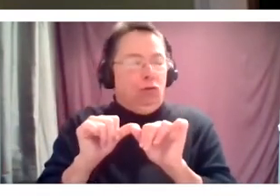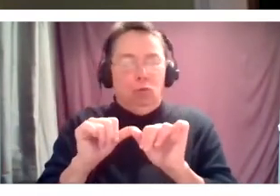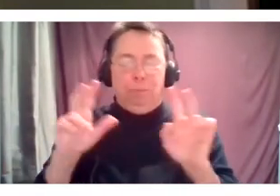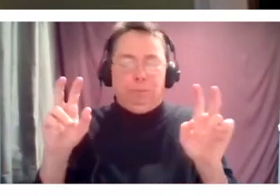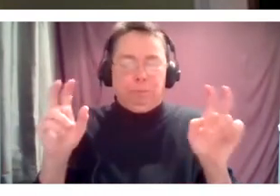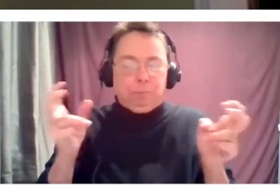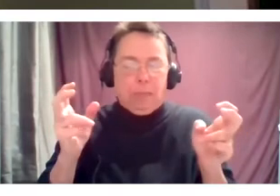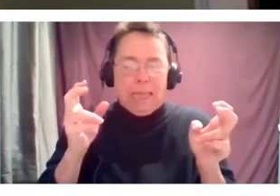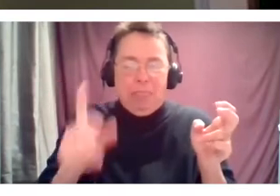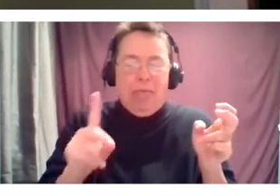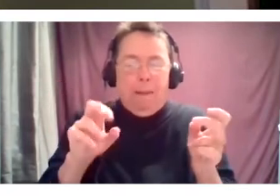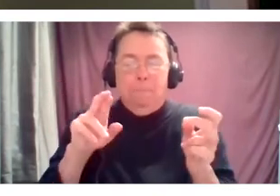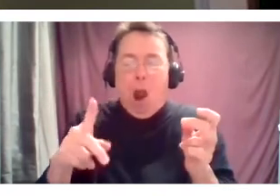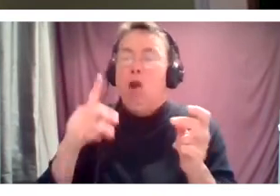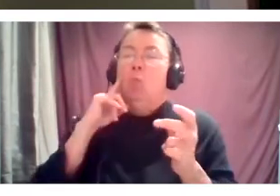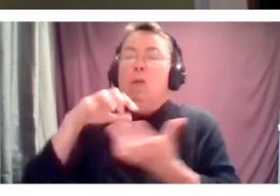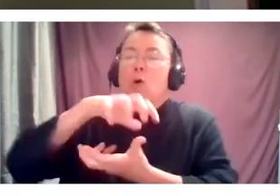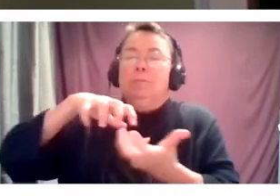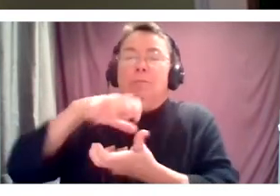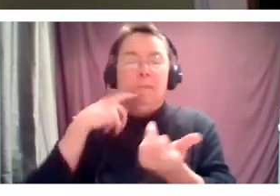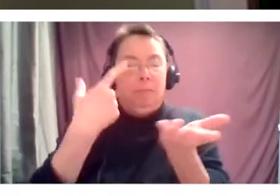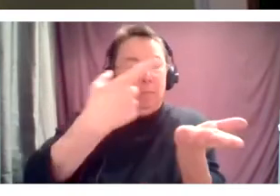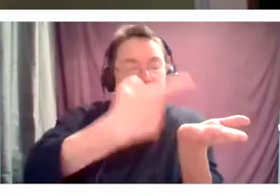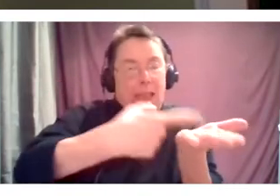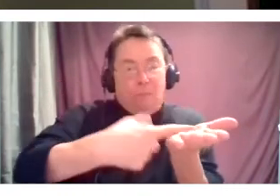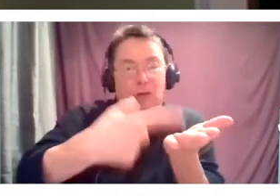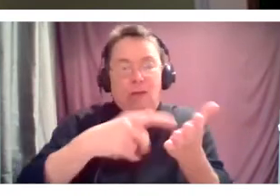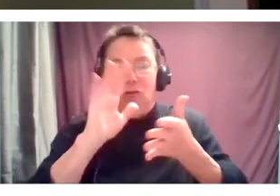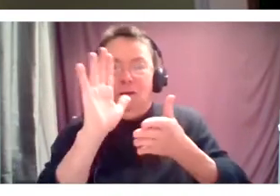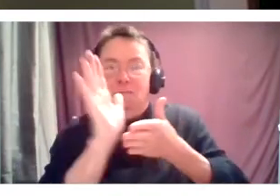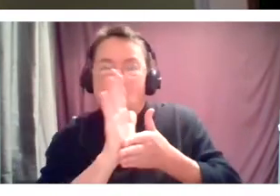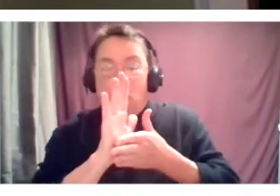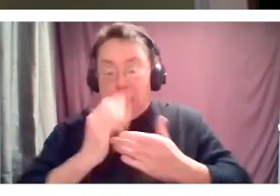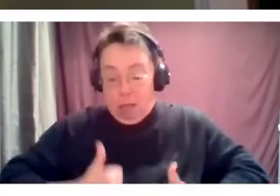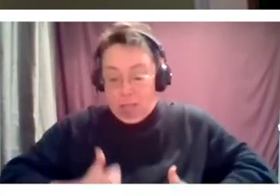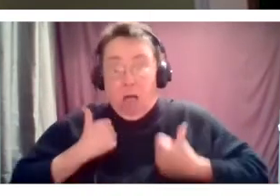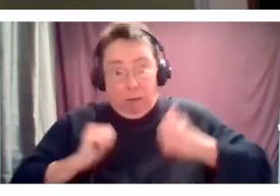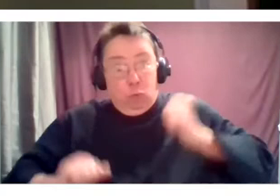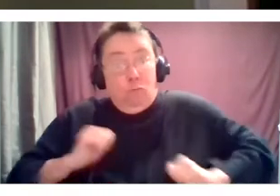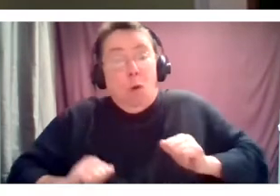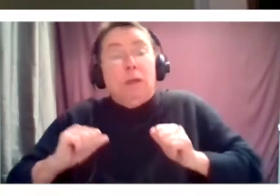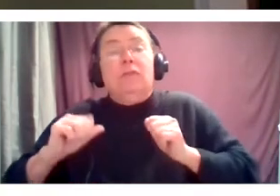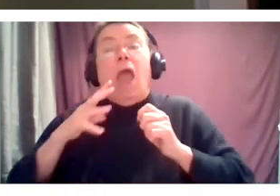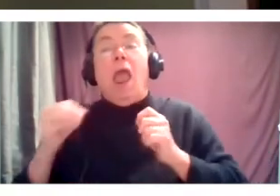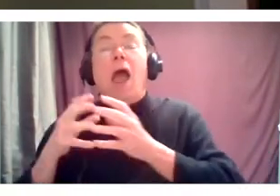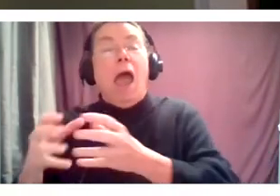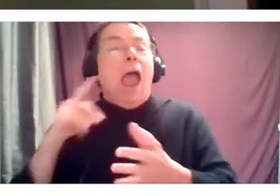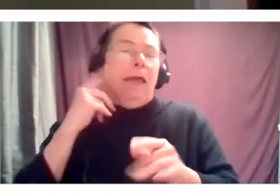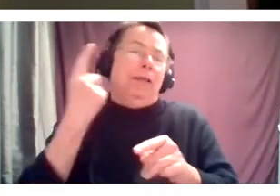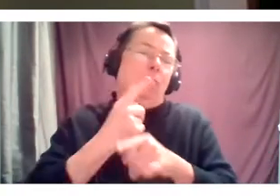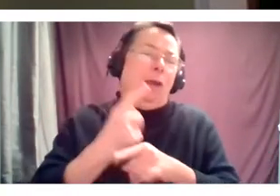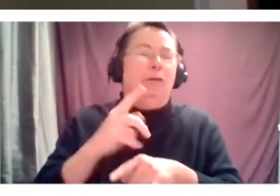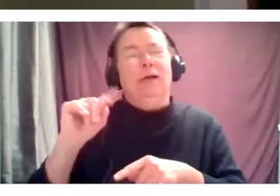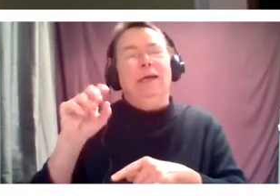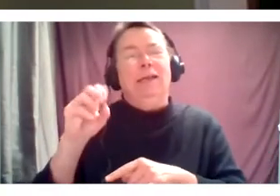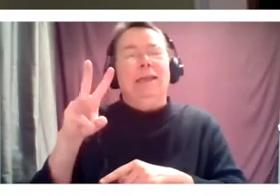continue that mix of conversation, film, live performance. And then we do a regular series of town halls between myself